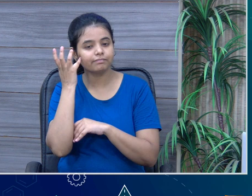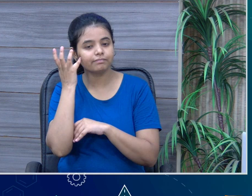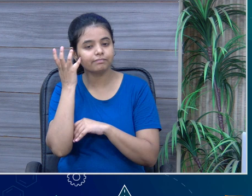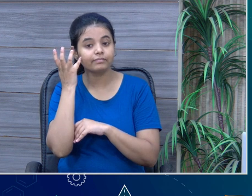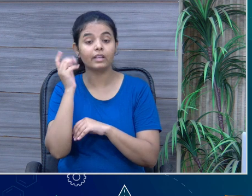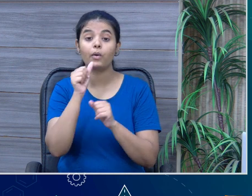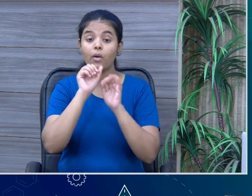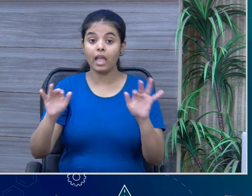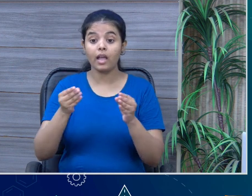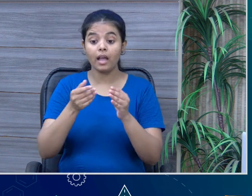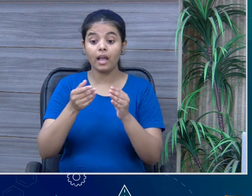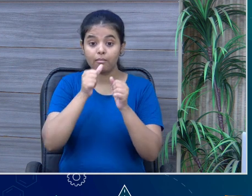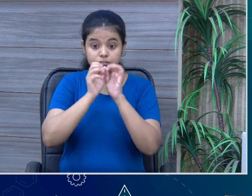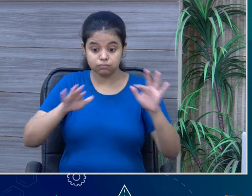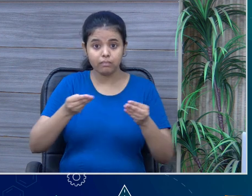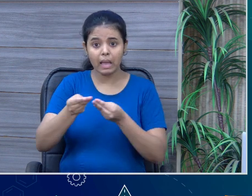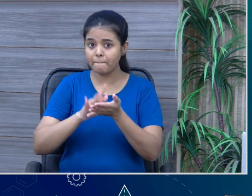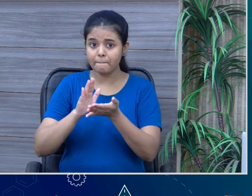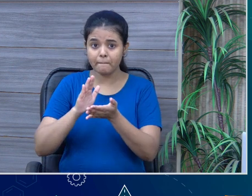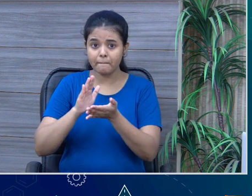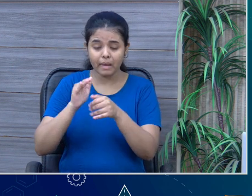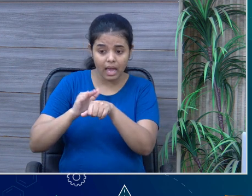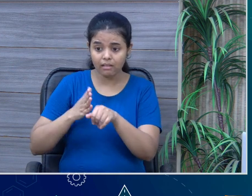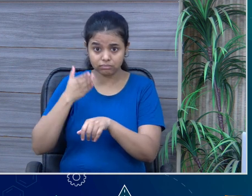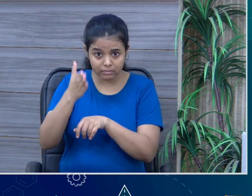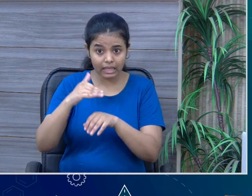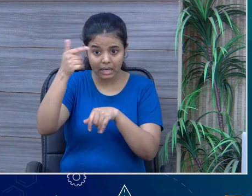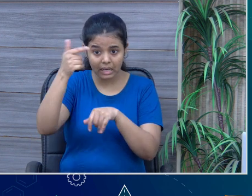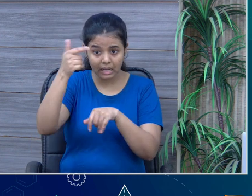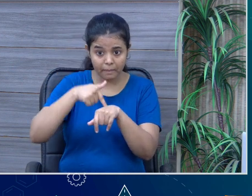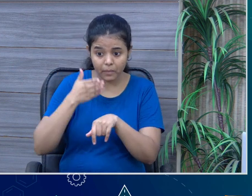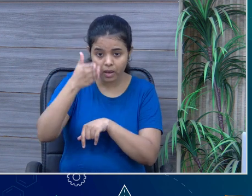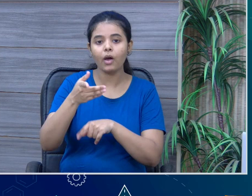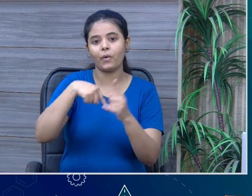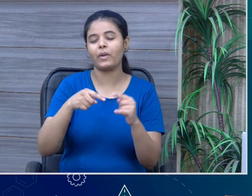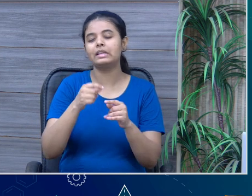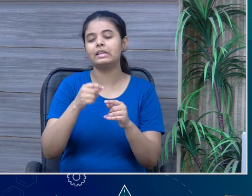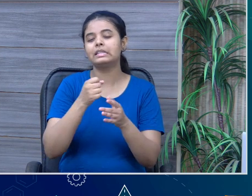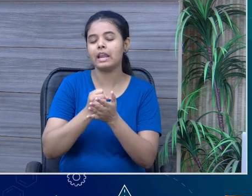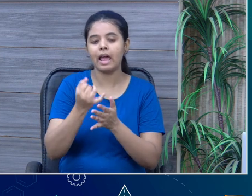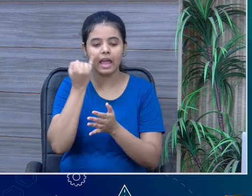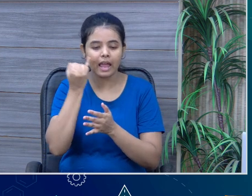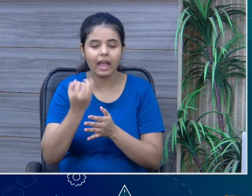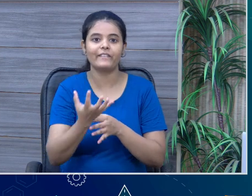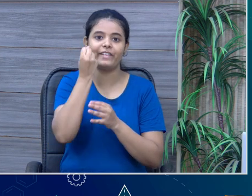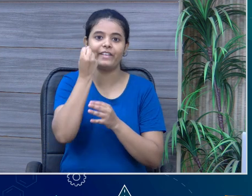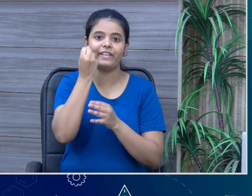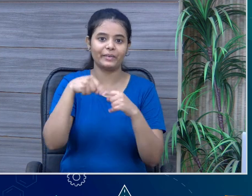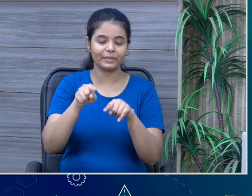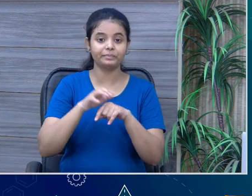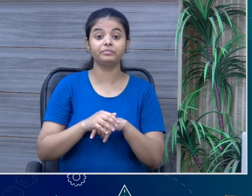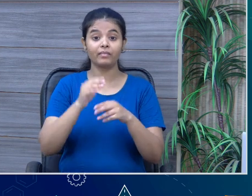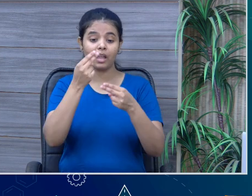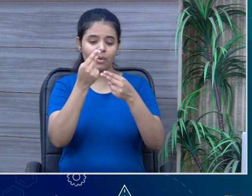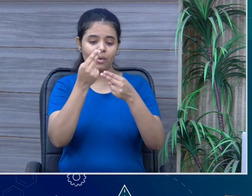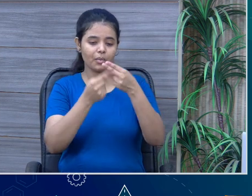your shells if you are visiting a beach or a seashore next time. Let's see the three keywords of this entire